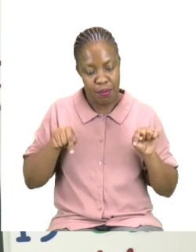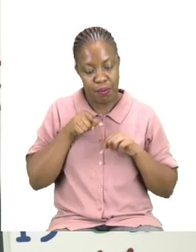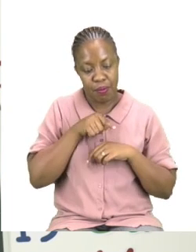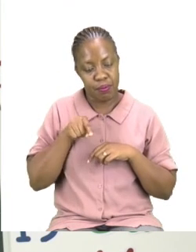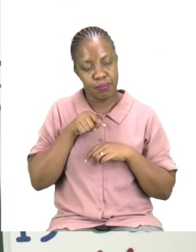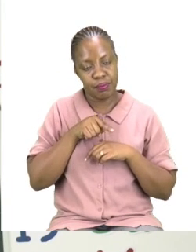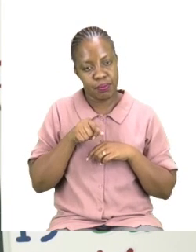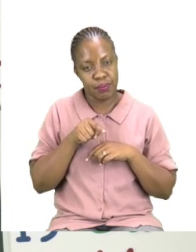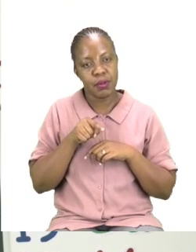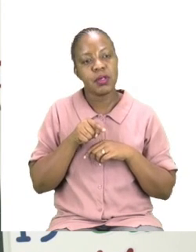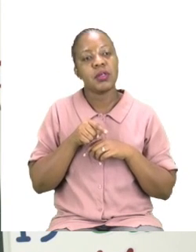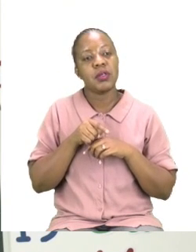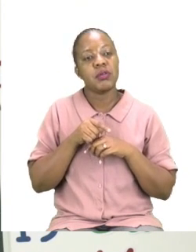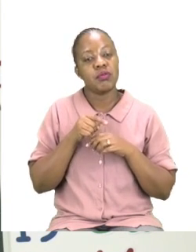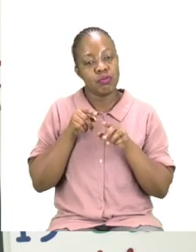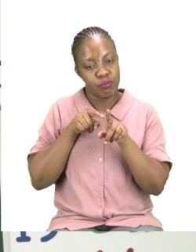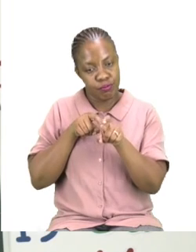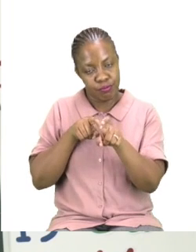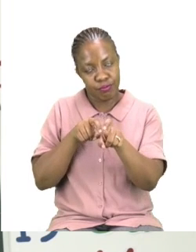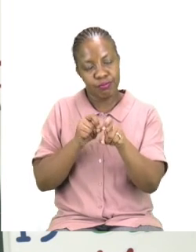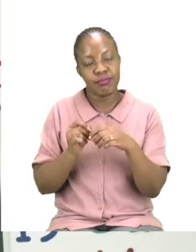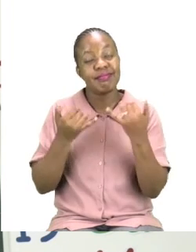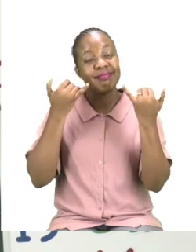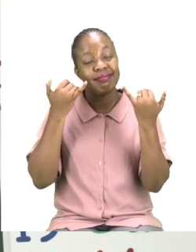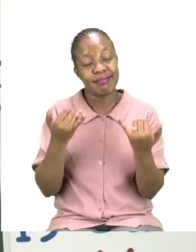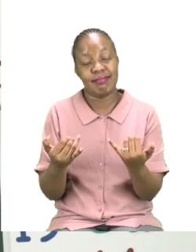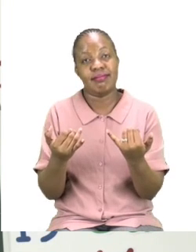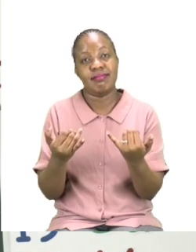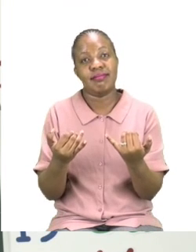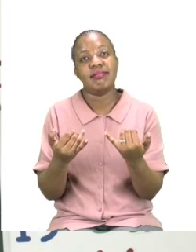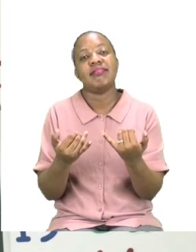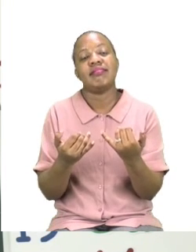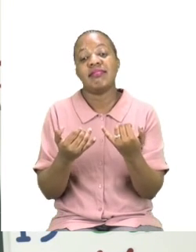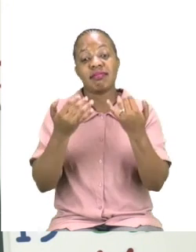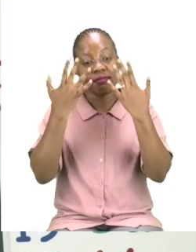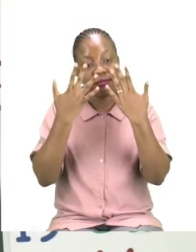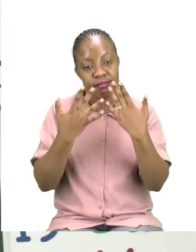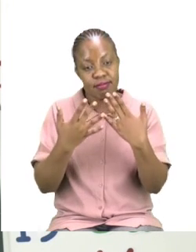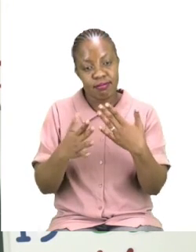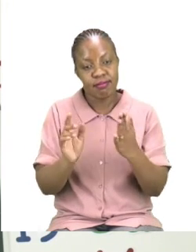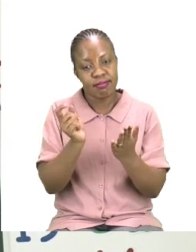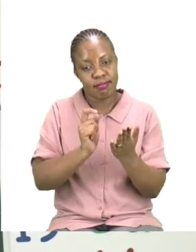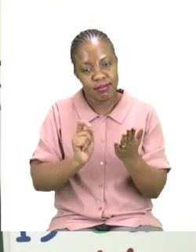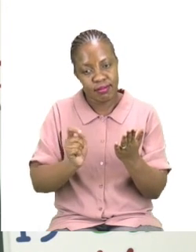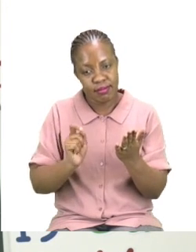Now that we are done, it is important for us to sanitize. Remember, boys